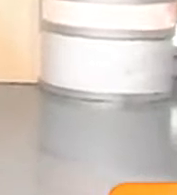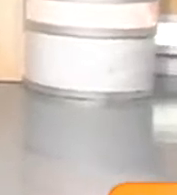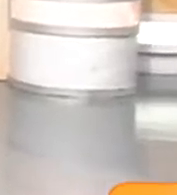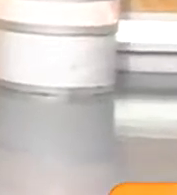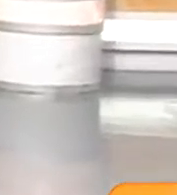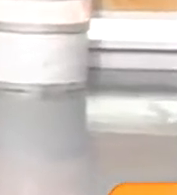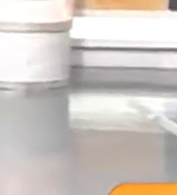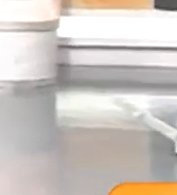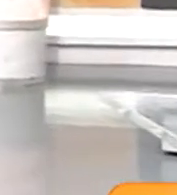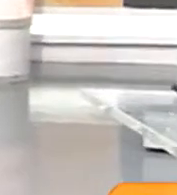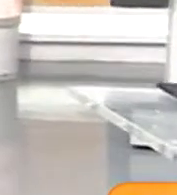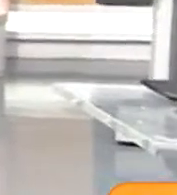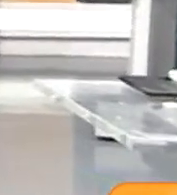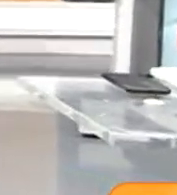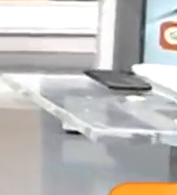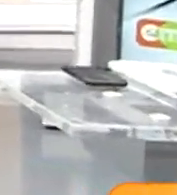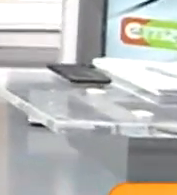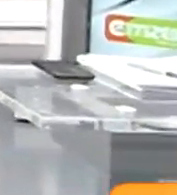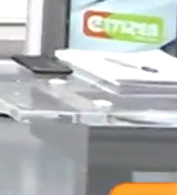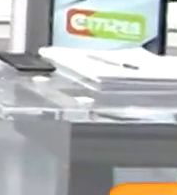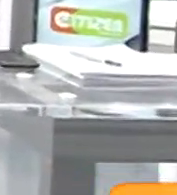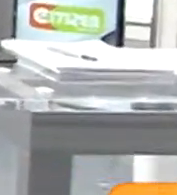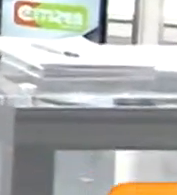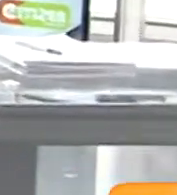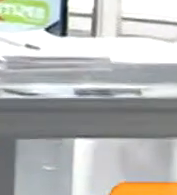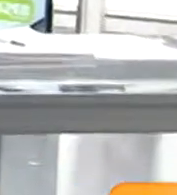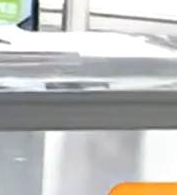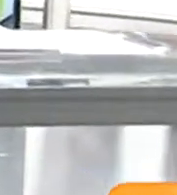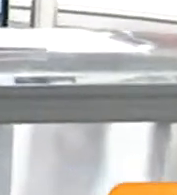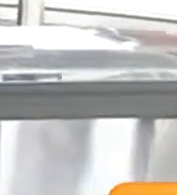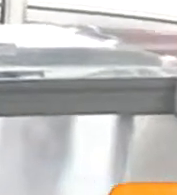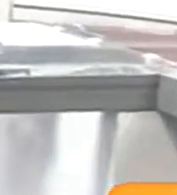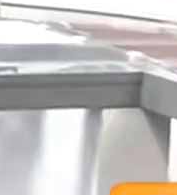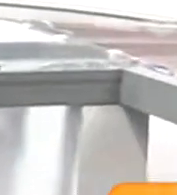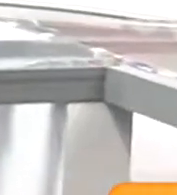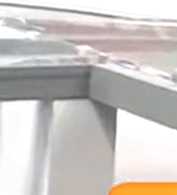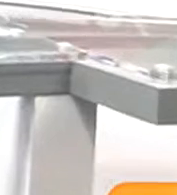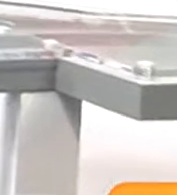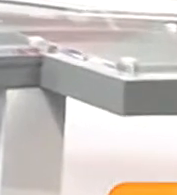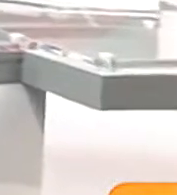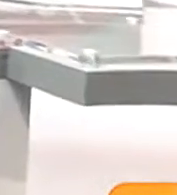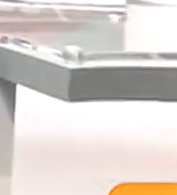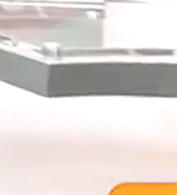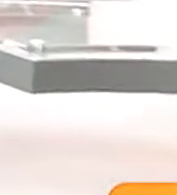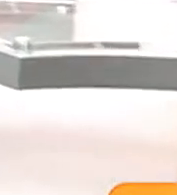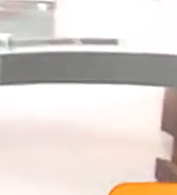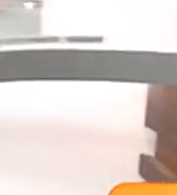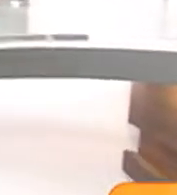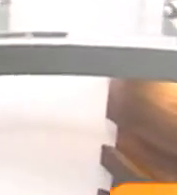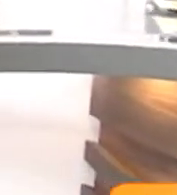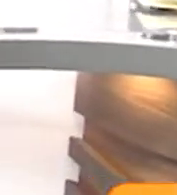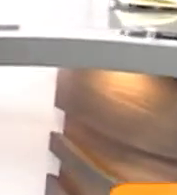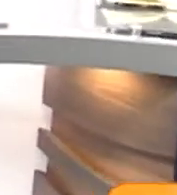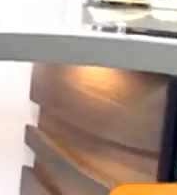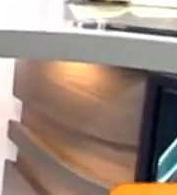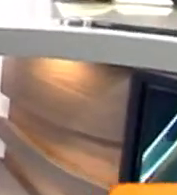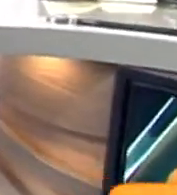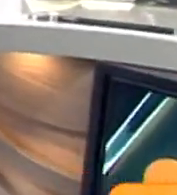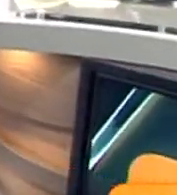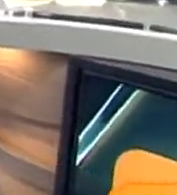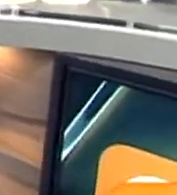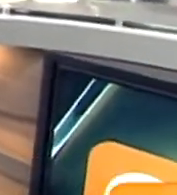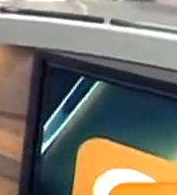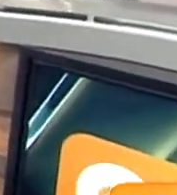wanted to build were not met. And that is why today the question is, will this new plan to build more affordable